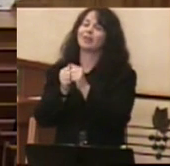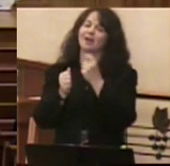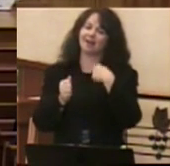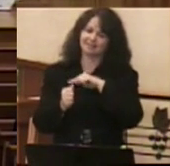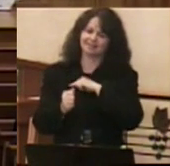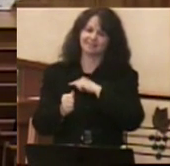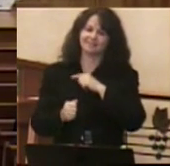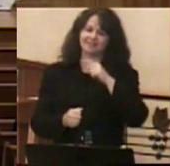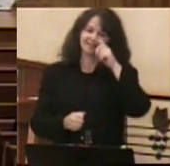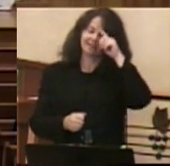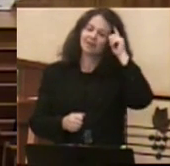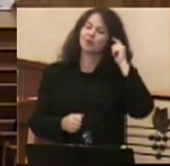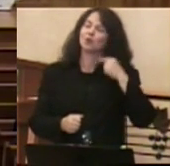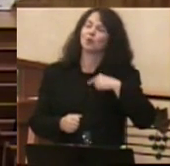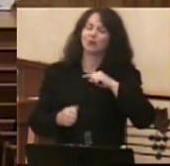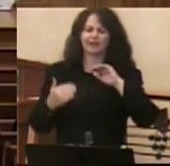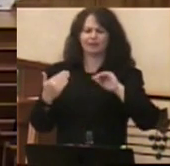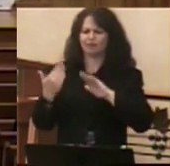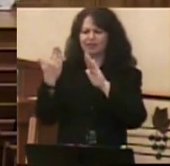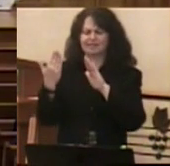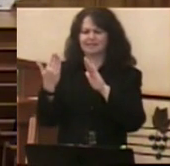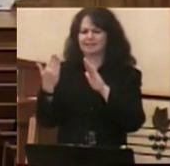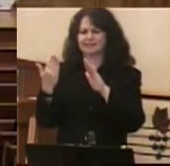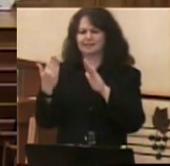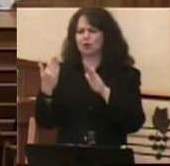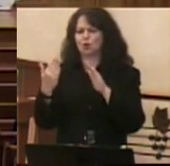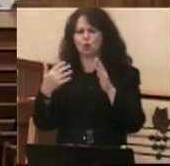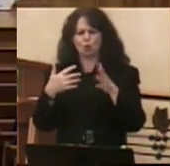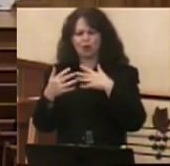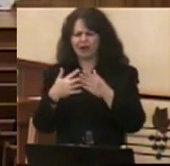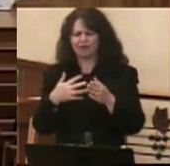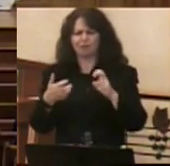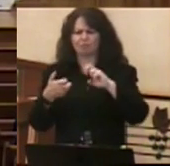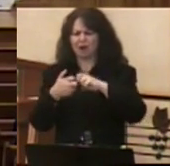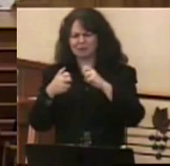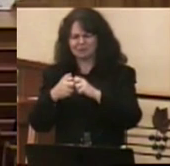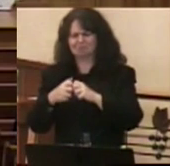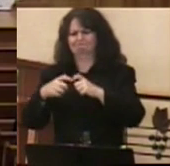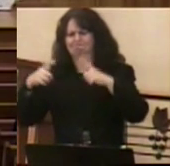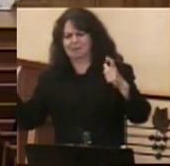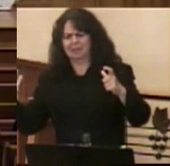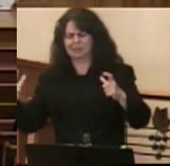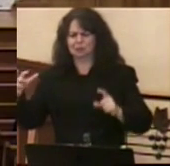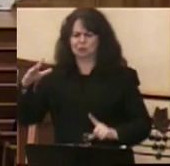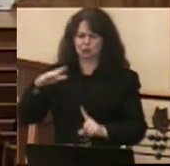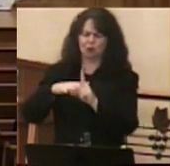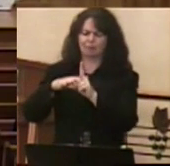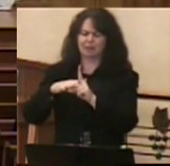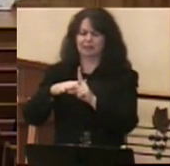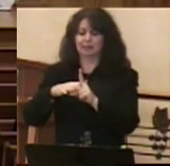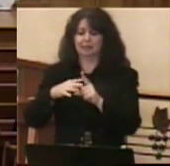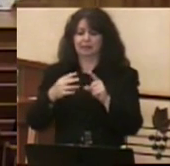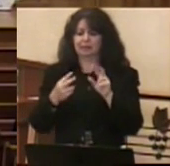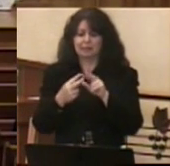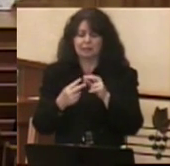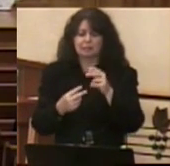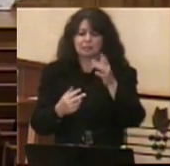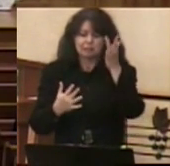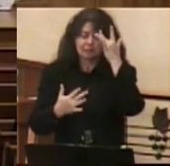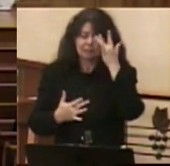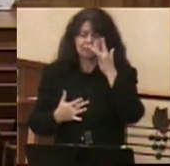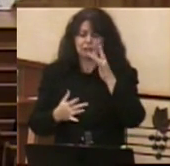so that when we face whatever enormous giants may come our way whether struggles with sickness or family